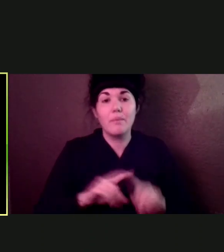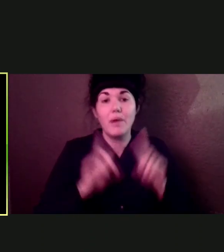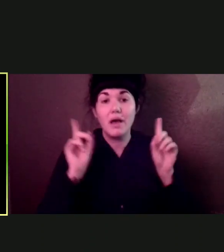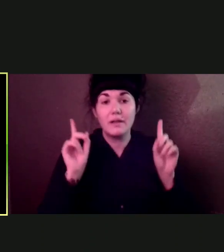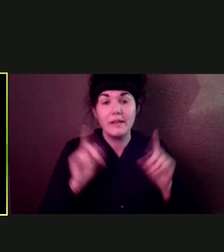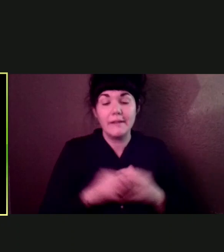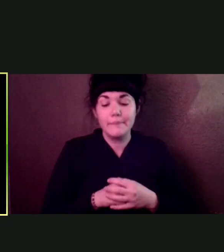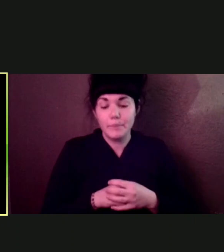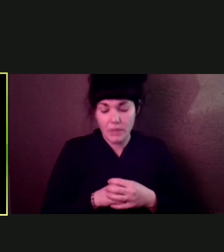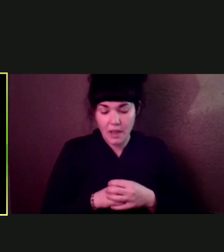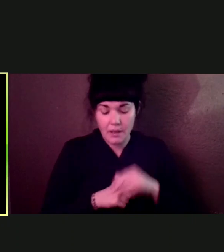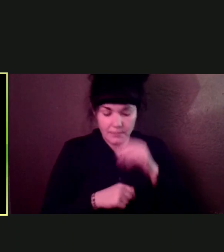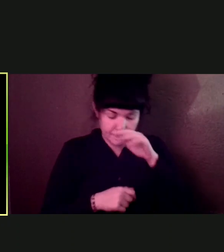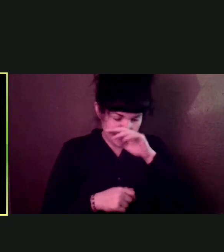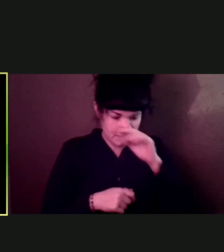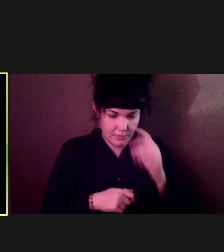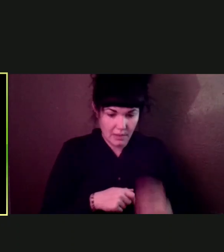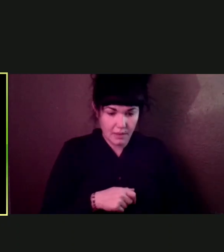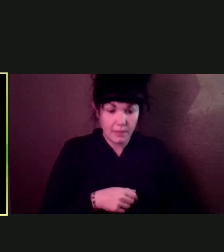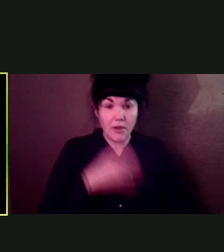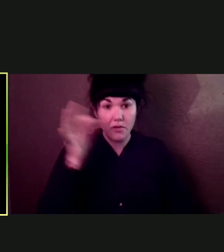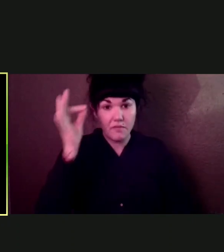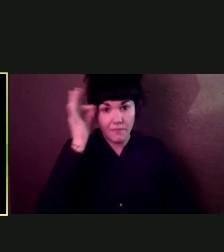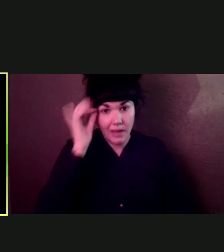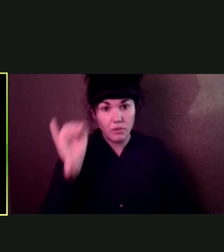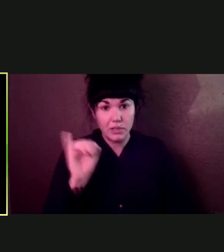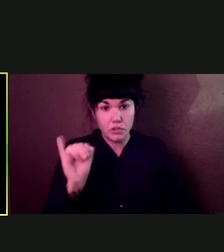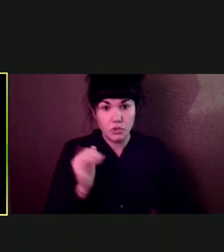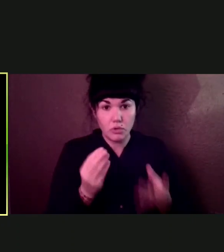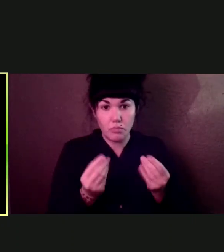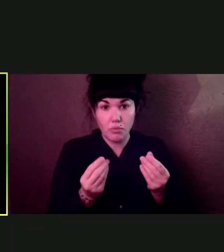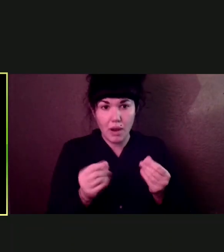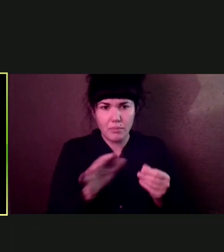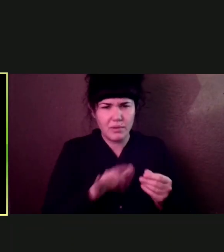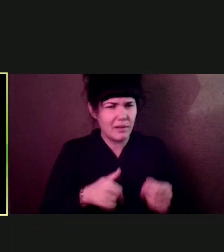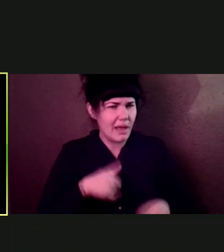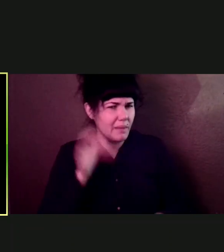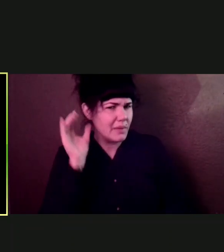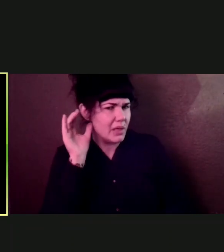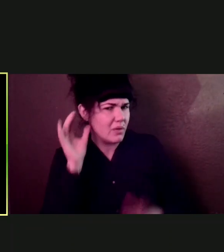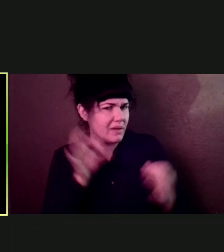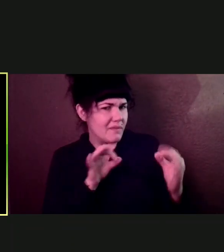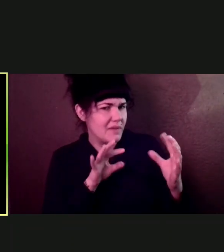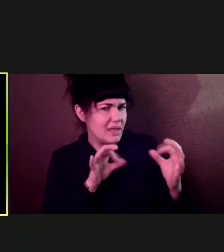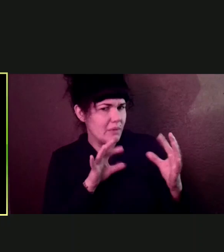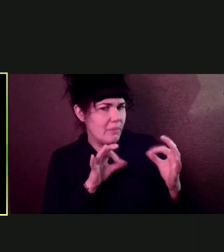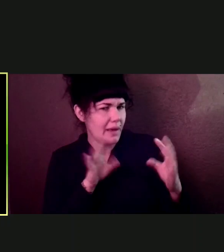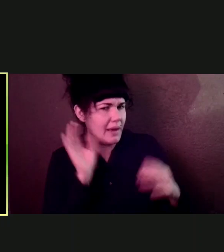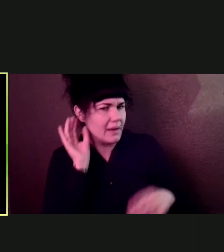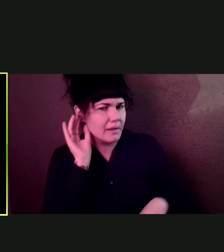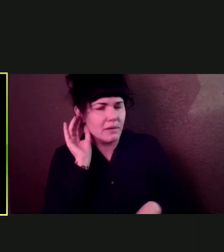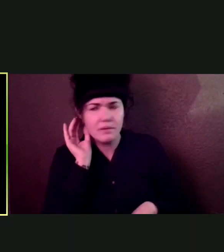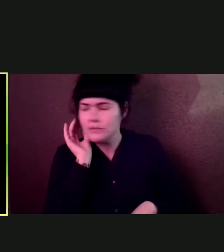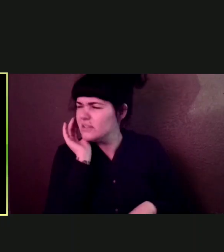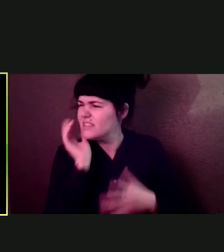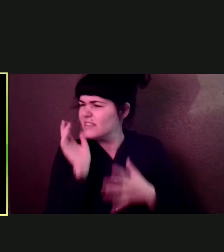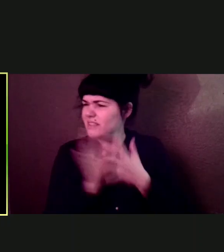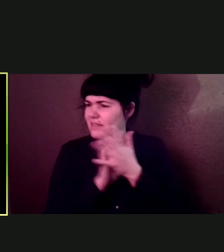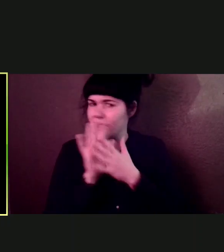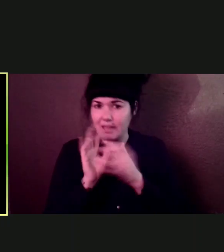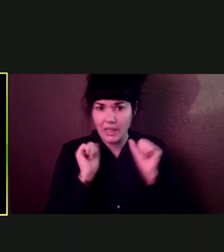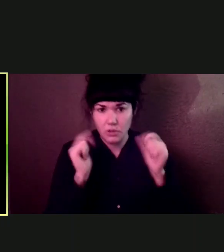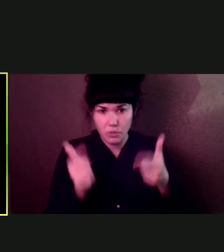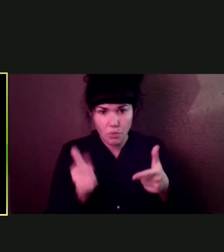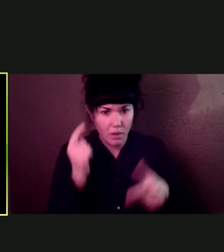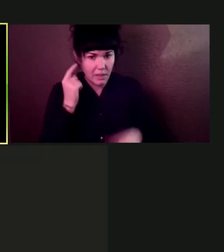is, um, different. I'm getting a little bit of feedback. I don't know. It's kind of weird. Can everybody hear me?